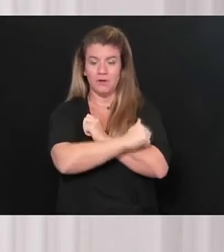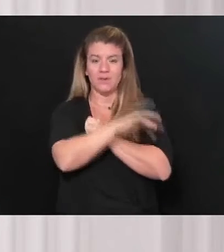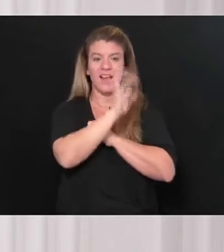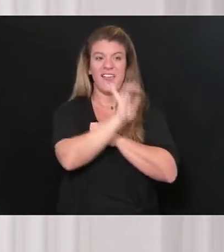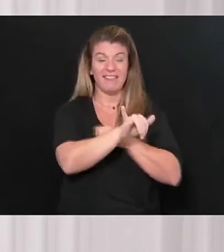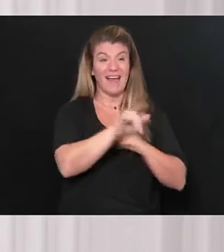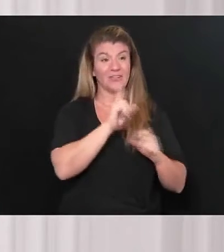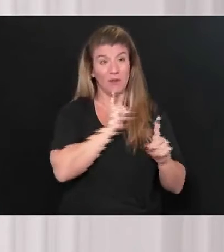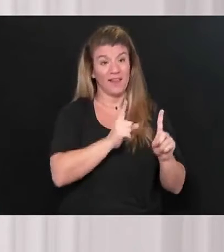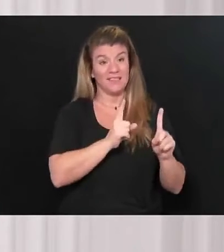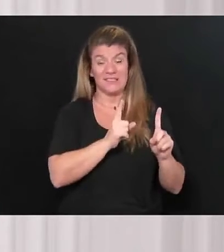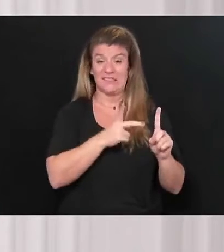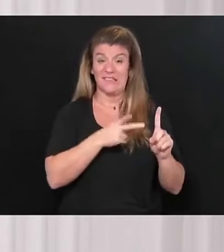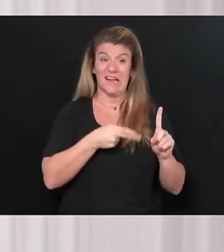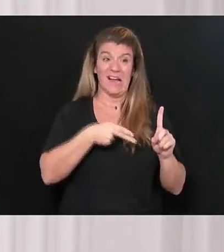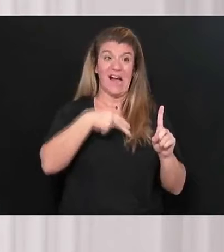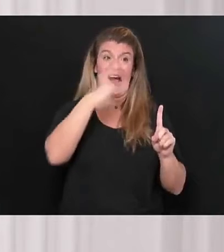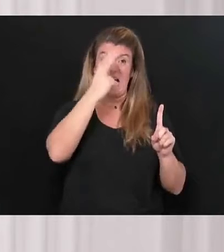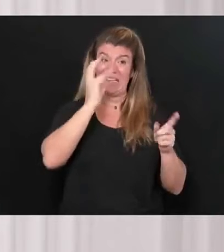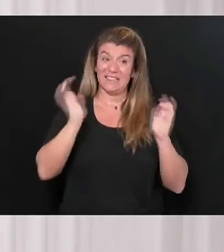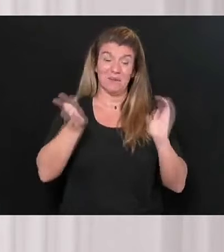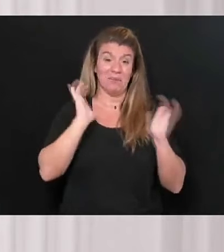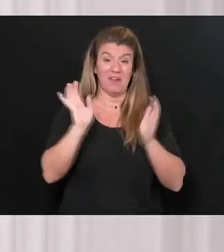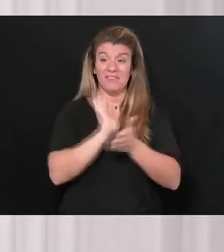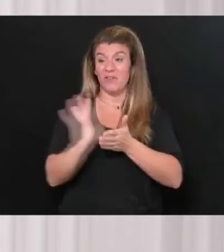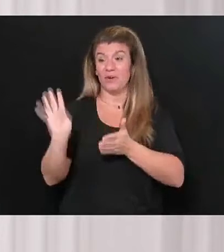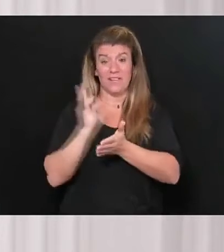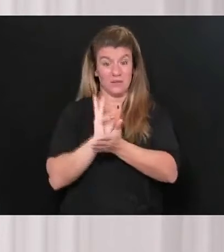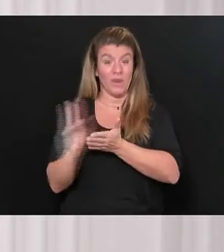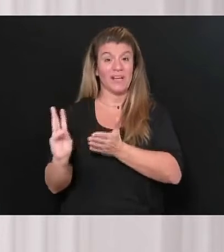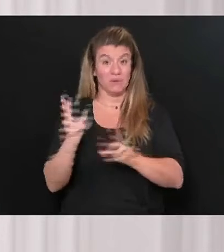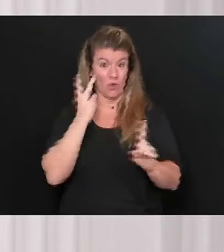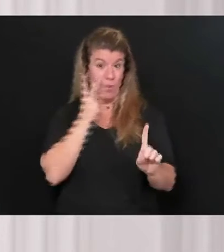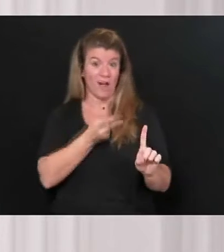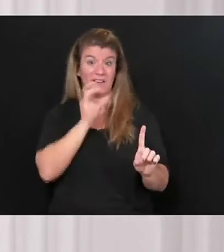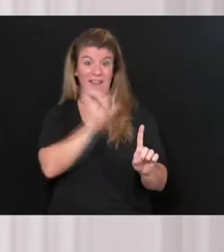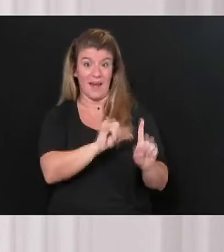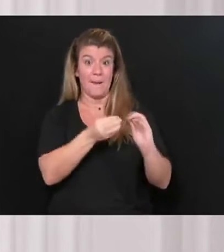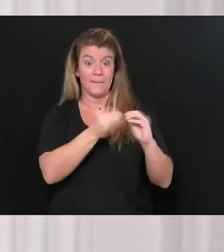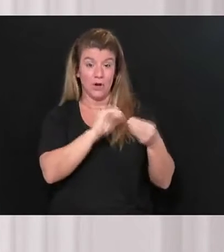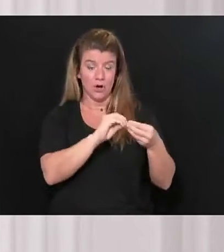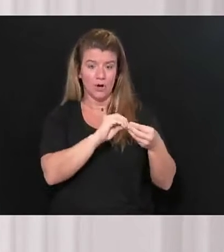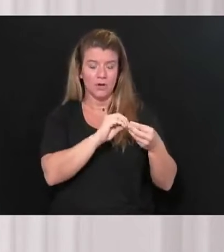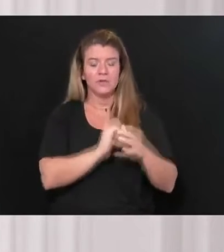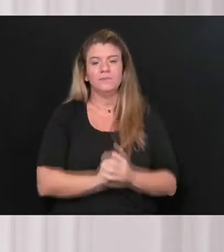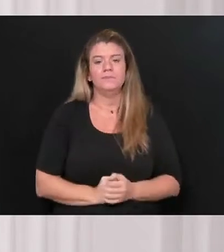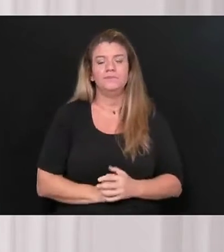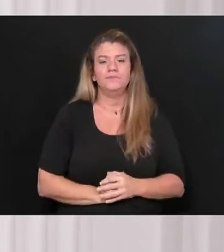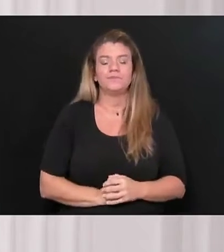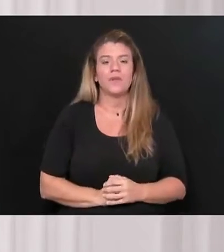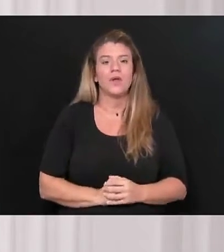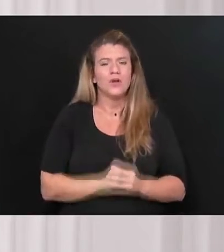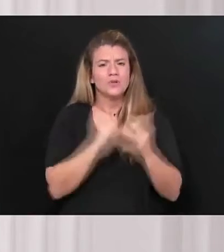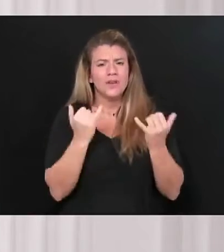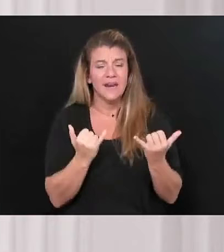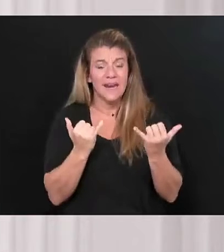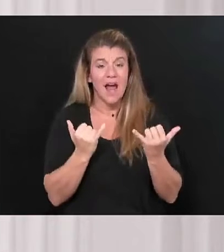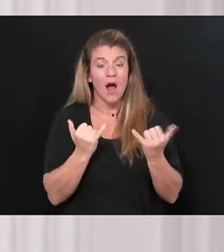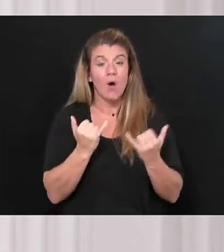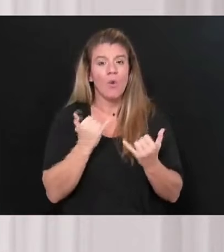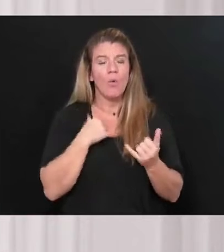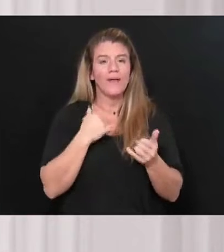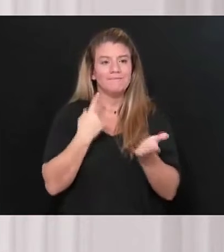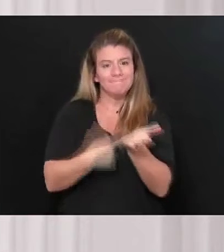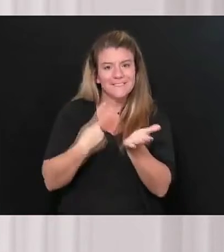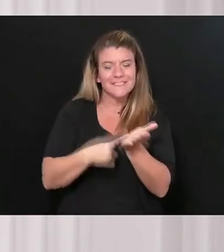in about four to six weeks. When we look at, at the pressure on hospitals, we've, we talked initially about the